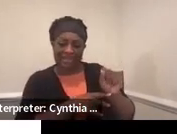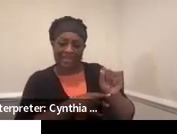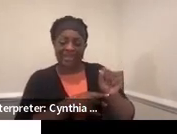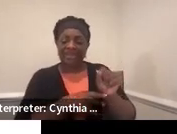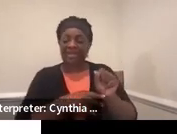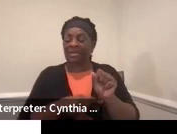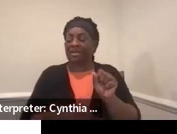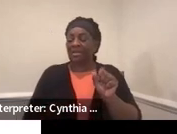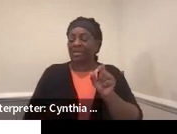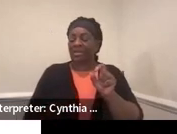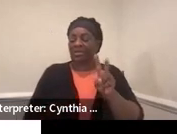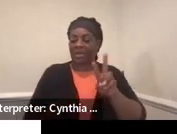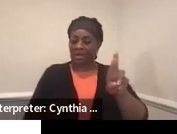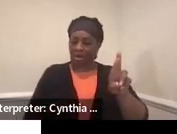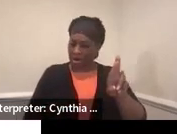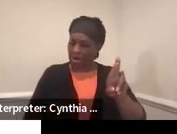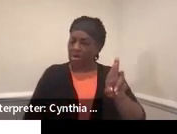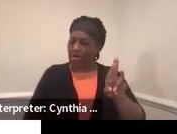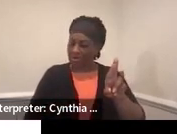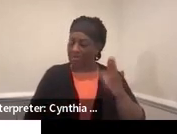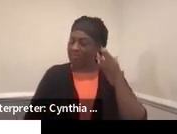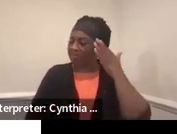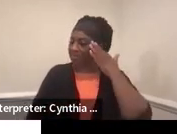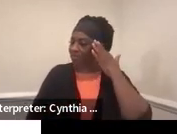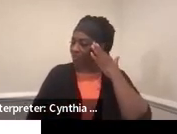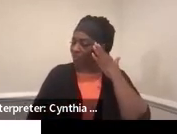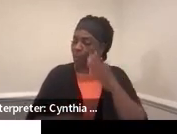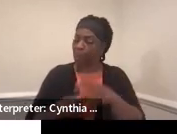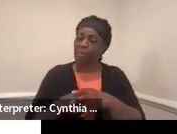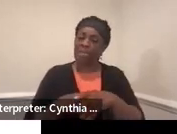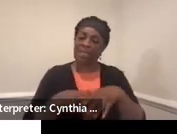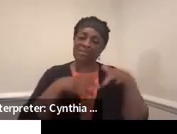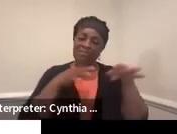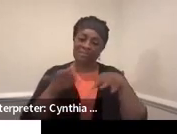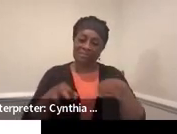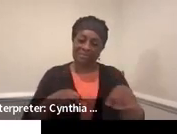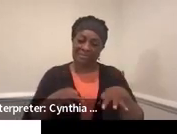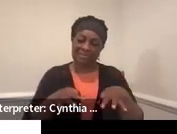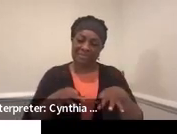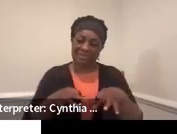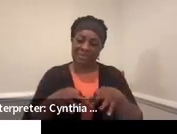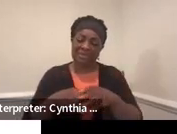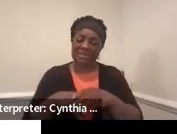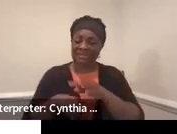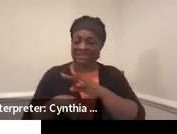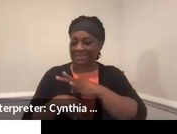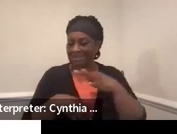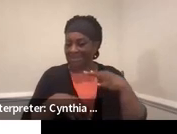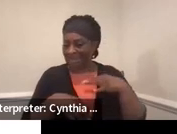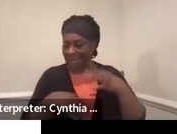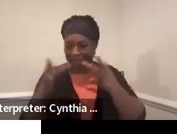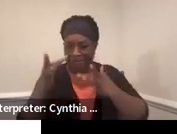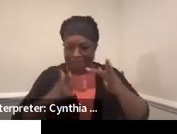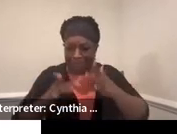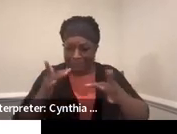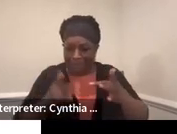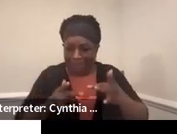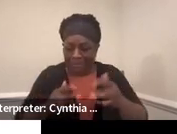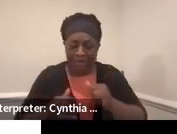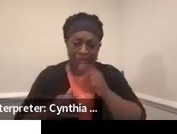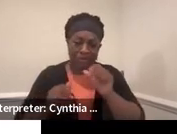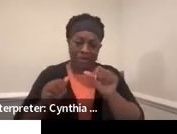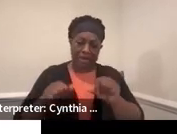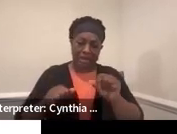rehabilitation. I know there's a lot of staff shortages. However, if you are unable to